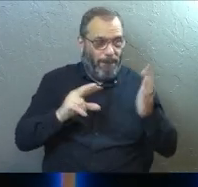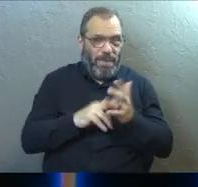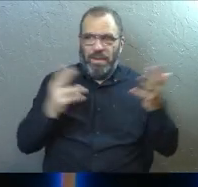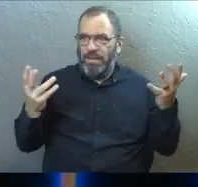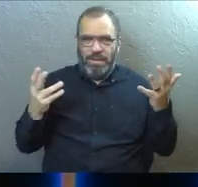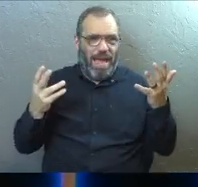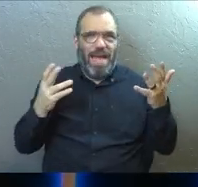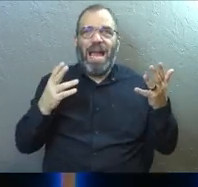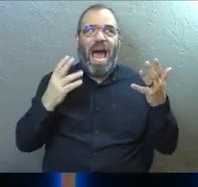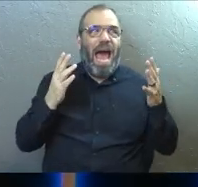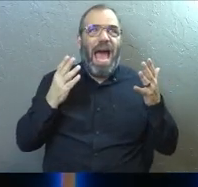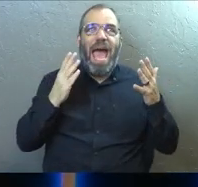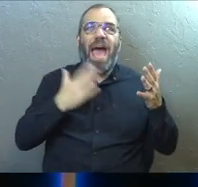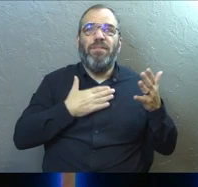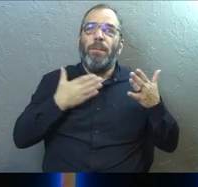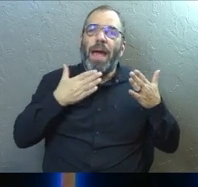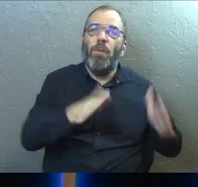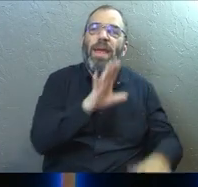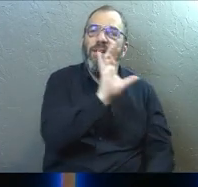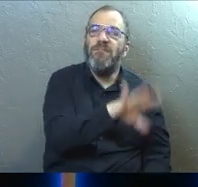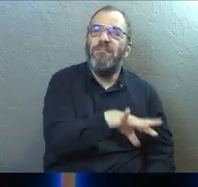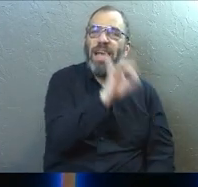I've got a way of discovering that.